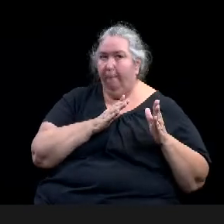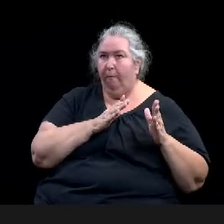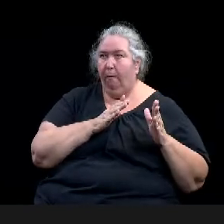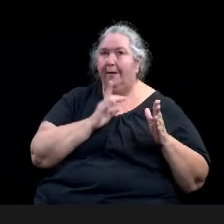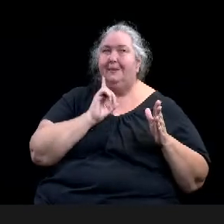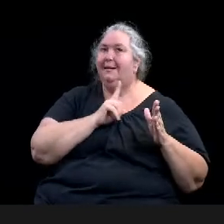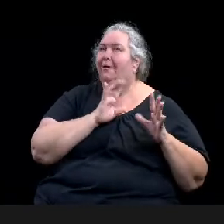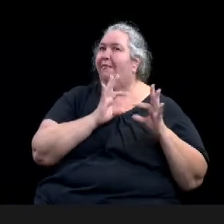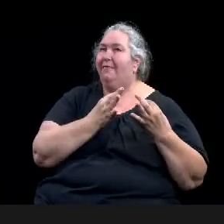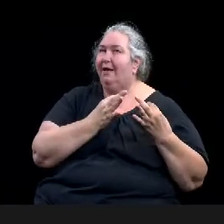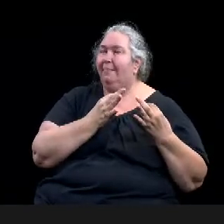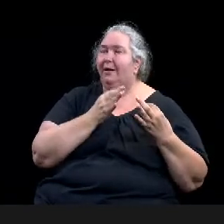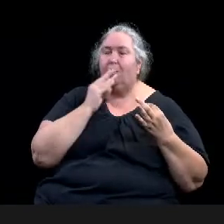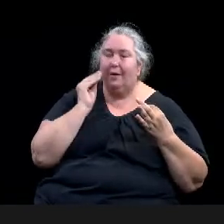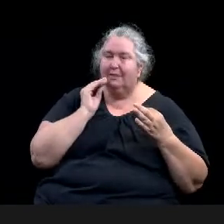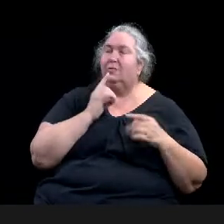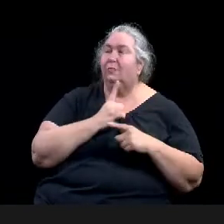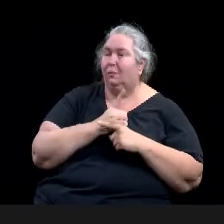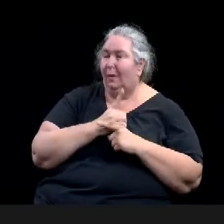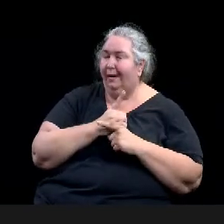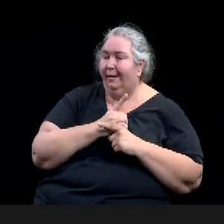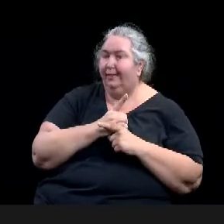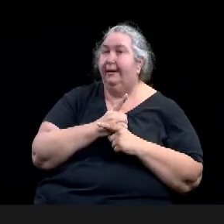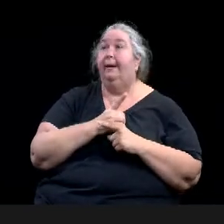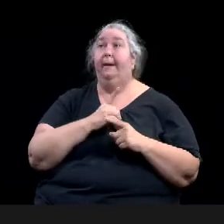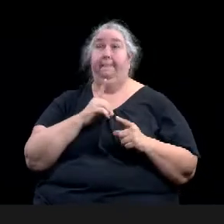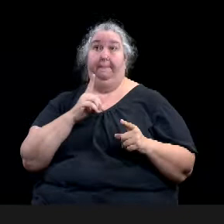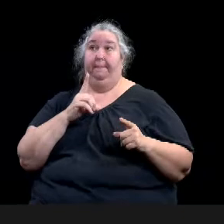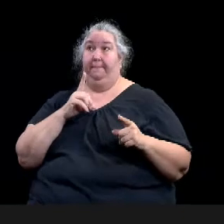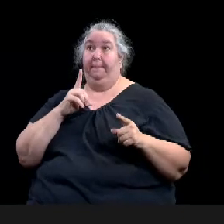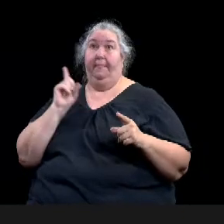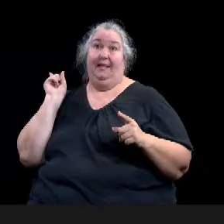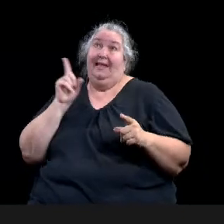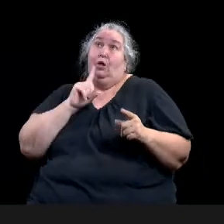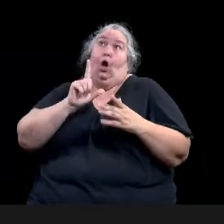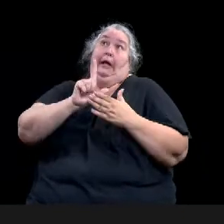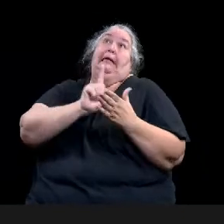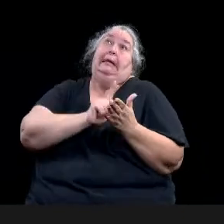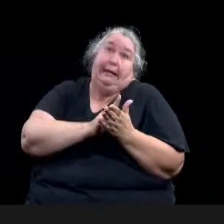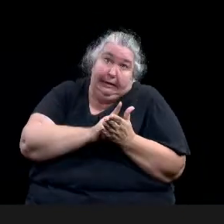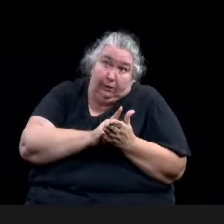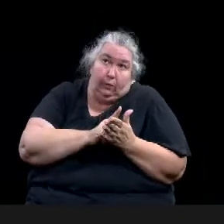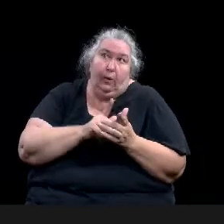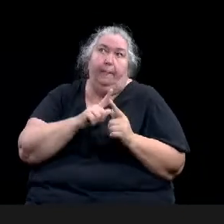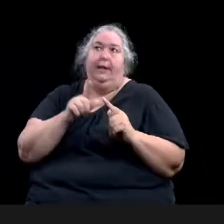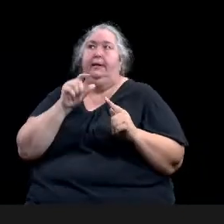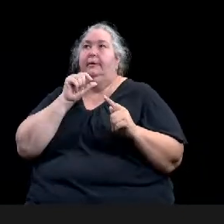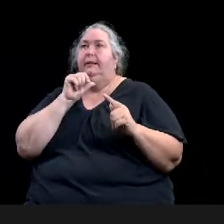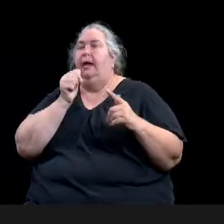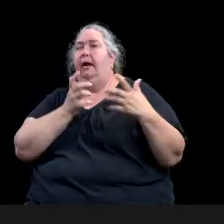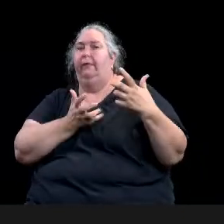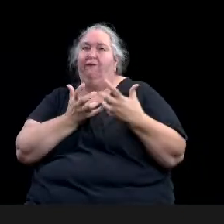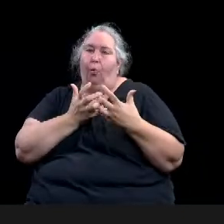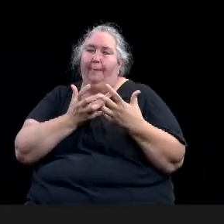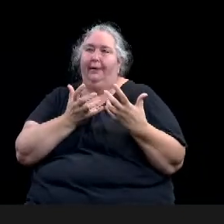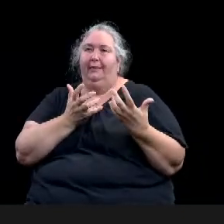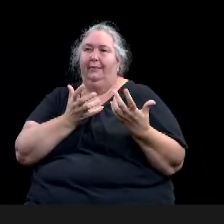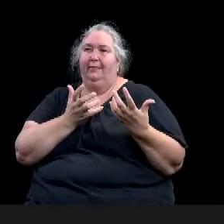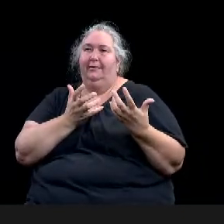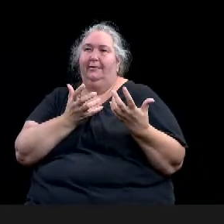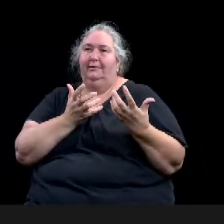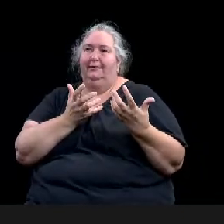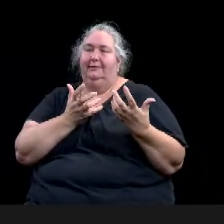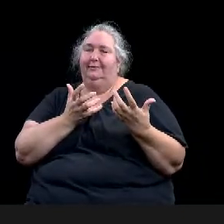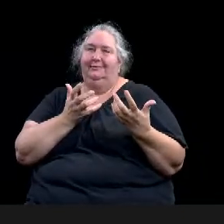uh, because we, um, before 1986, we had cumulative zoning. So if you had commercial